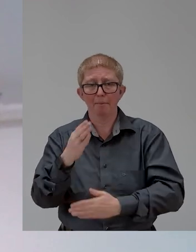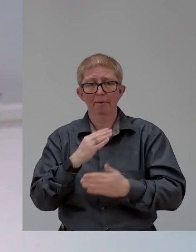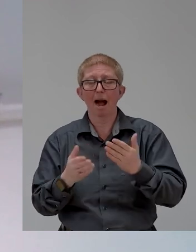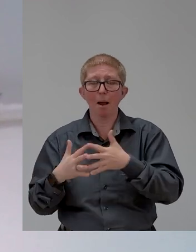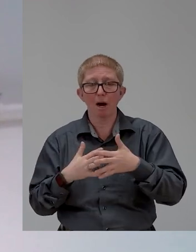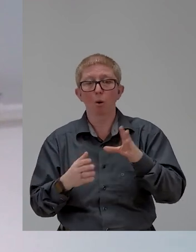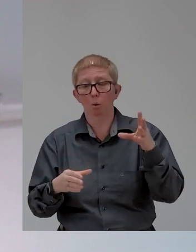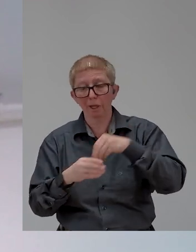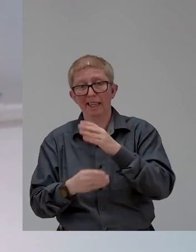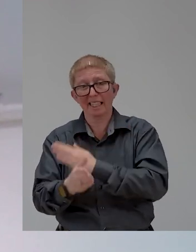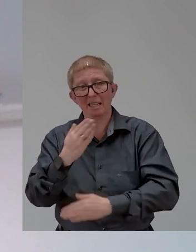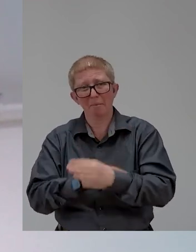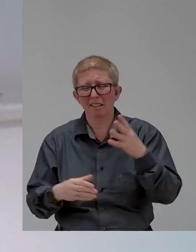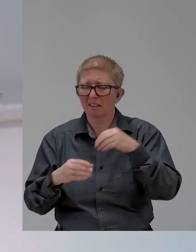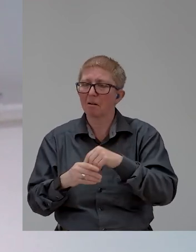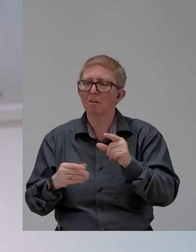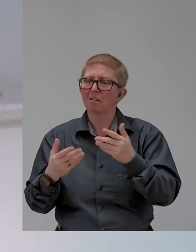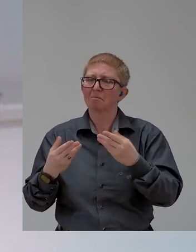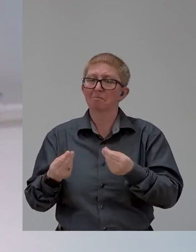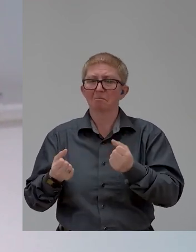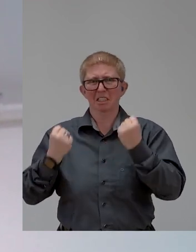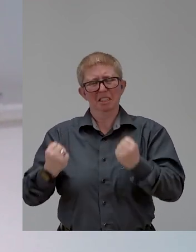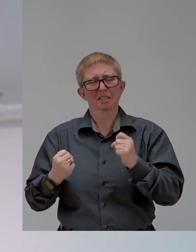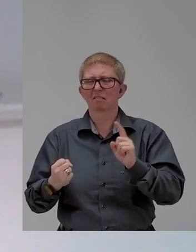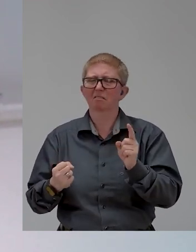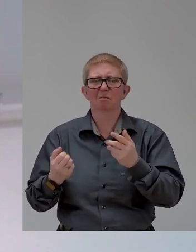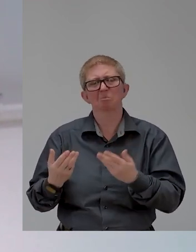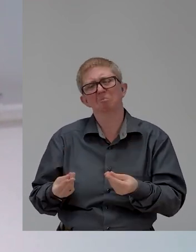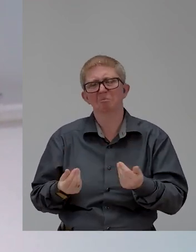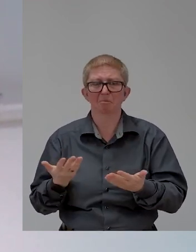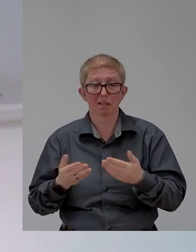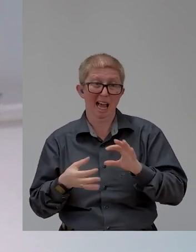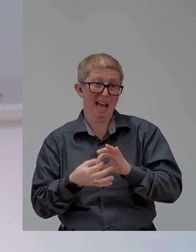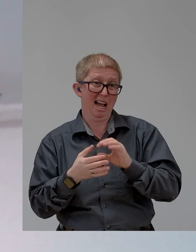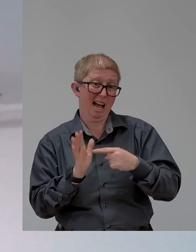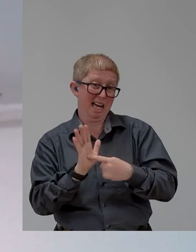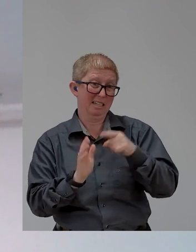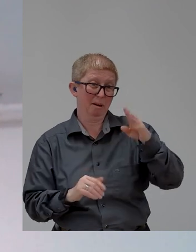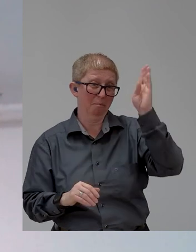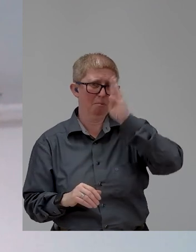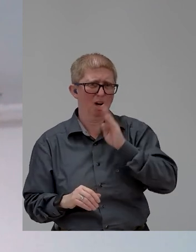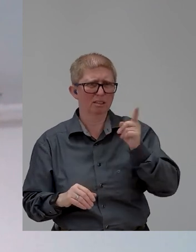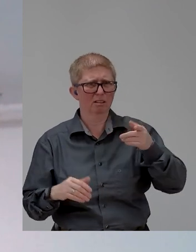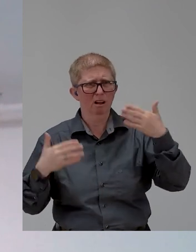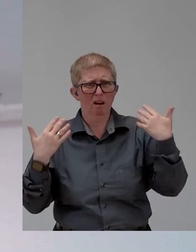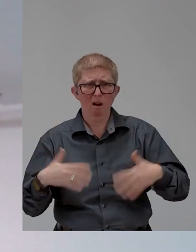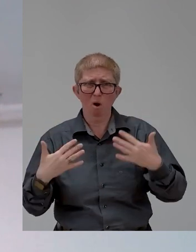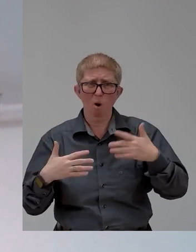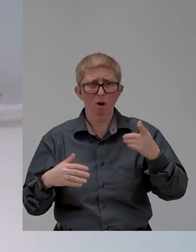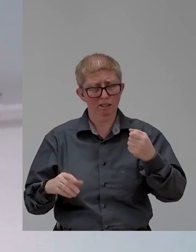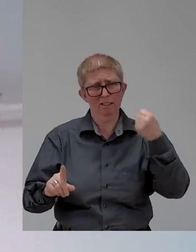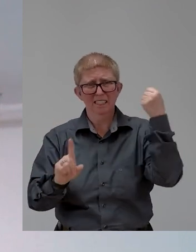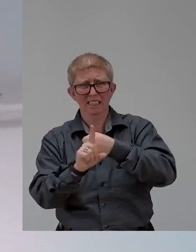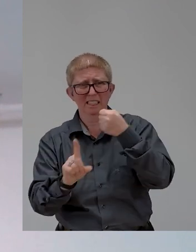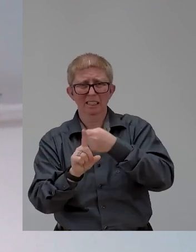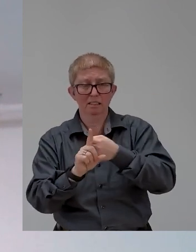strongly enforced their 5% employment quota and other countries that have done so likewise, be able to